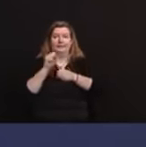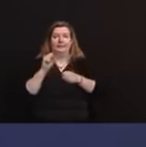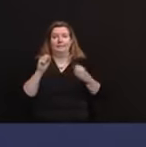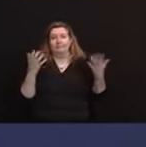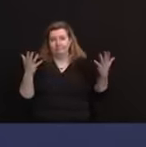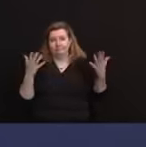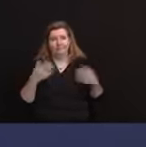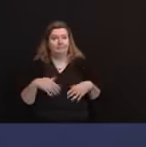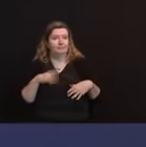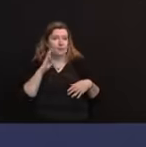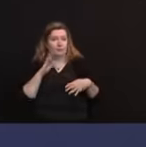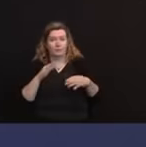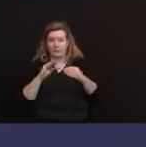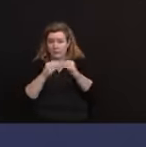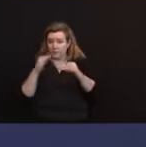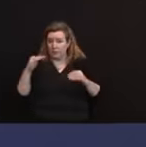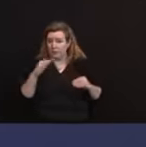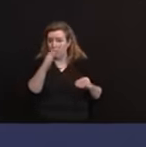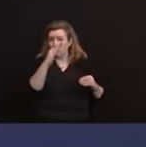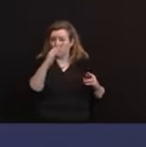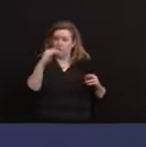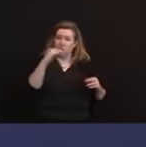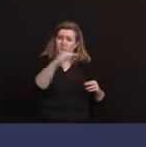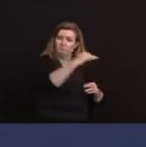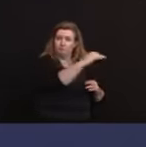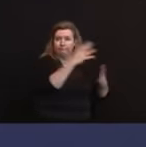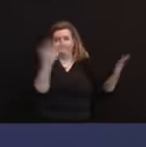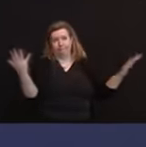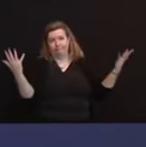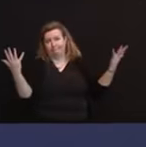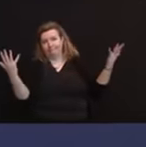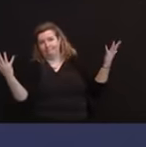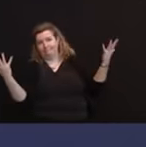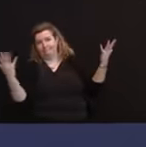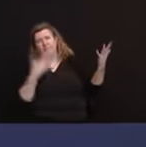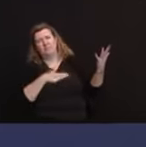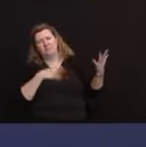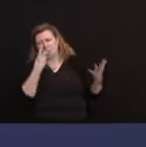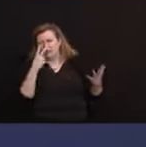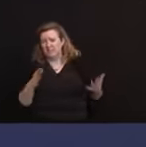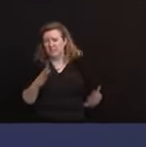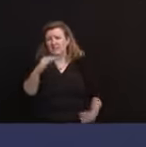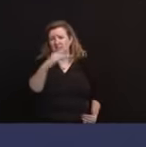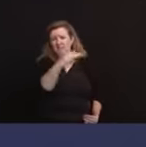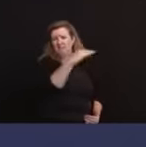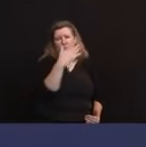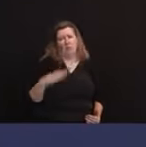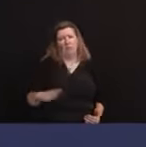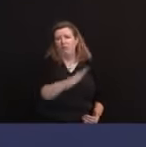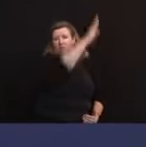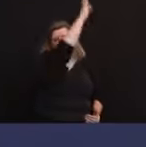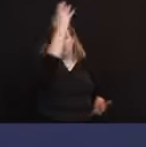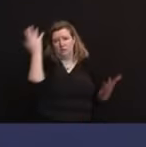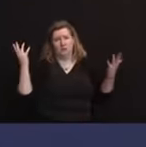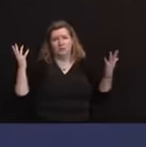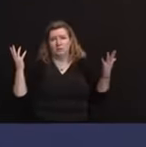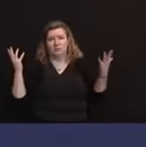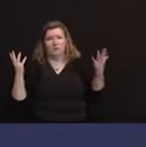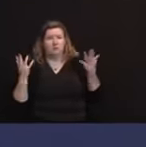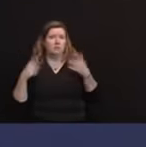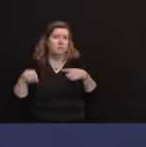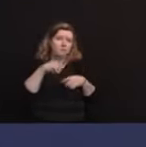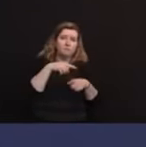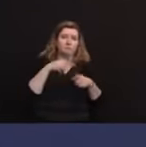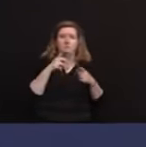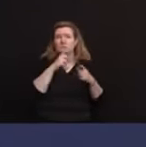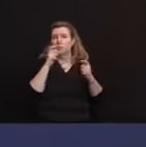jolt upward. Please, God, it's the former and not the latter. To each and every one of you, to those who celebrate it, one of the great